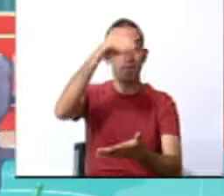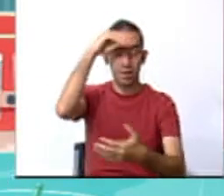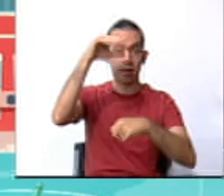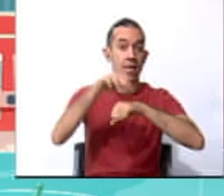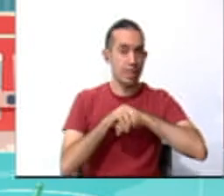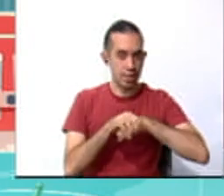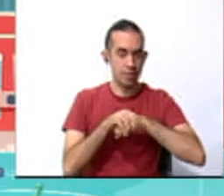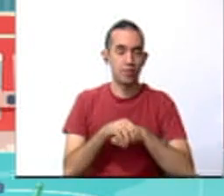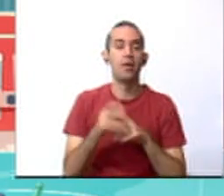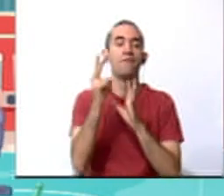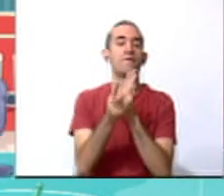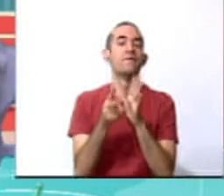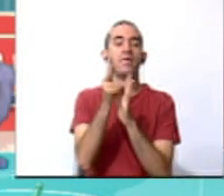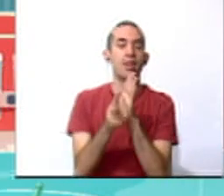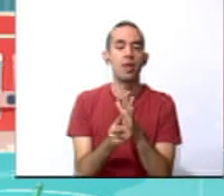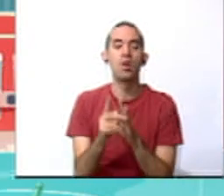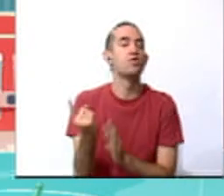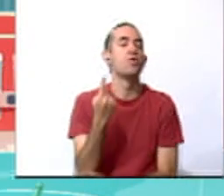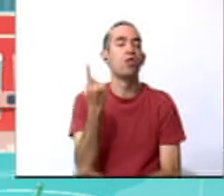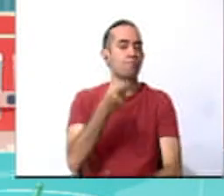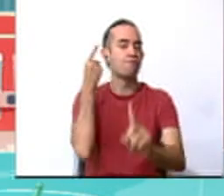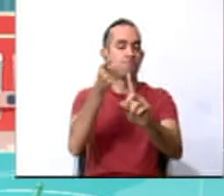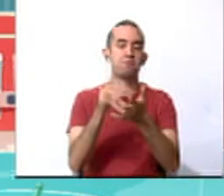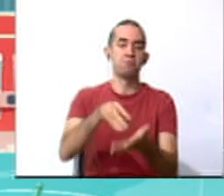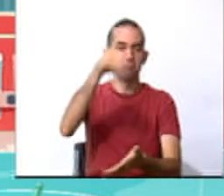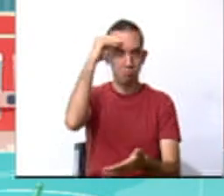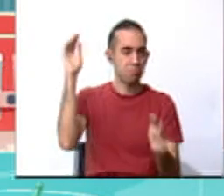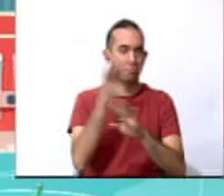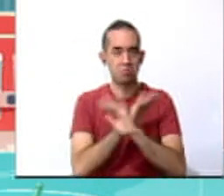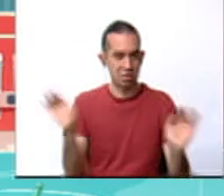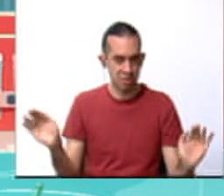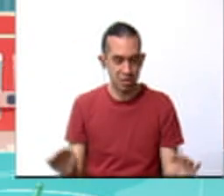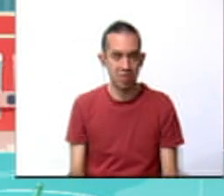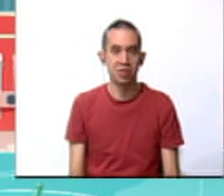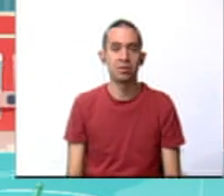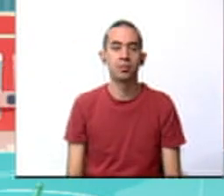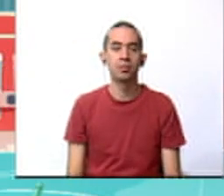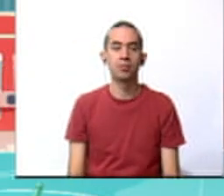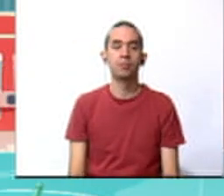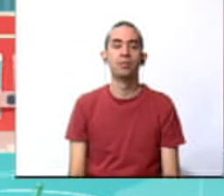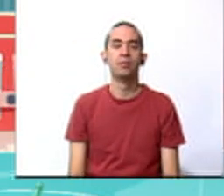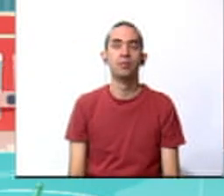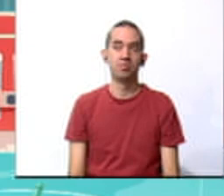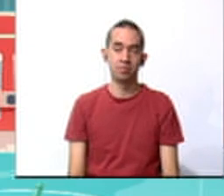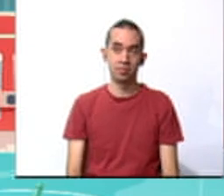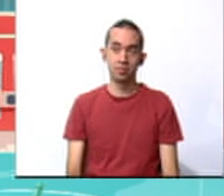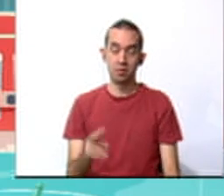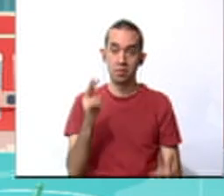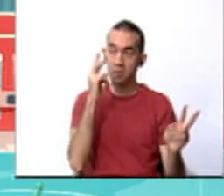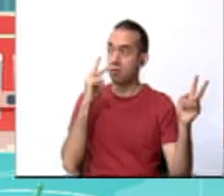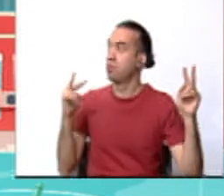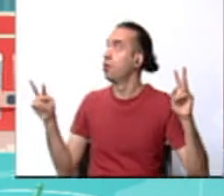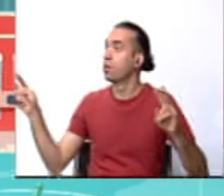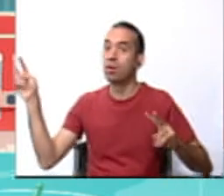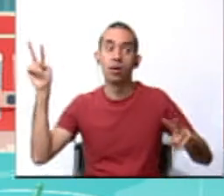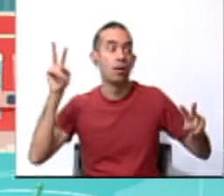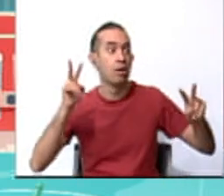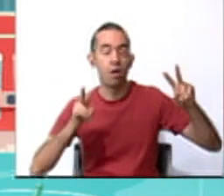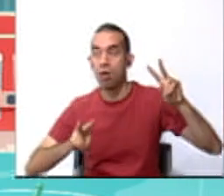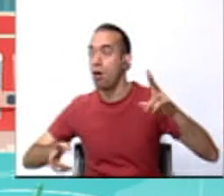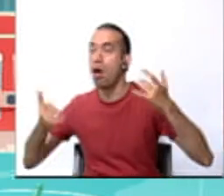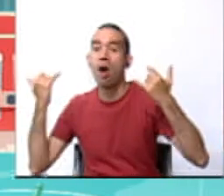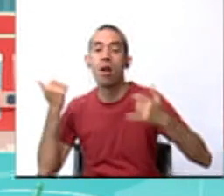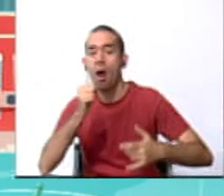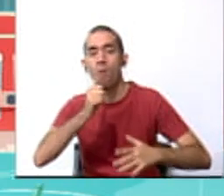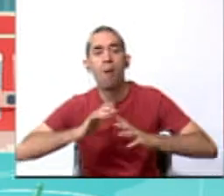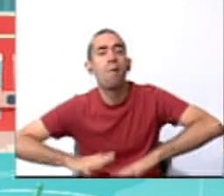Those videos are used only for educational purposes. And as you can see, we are in a